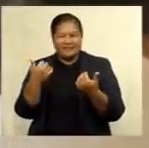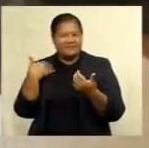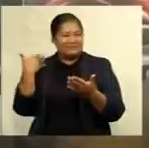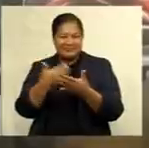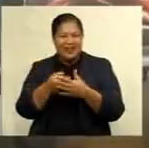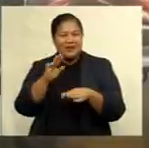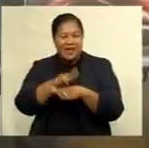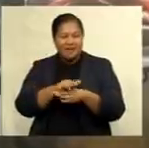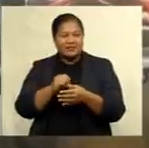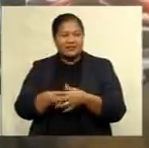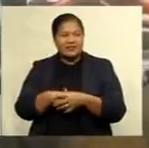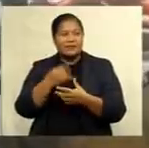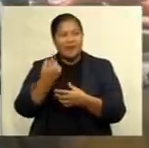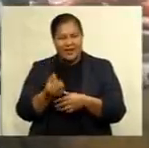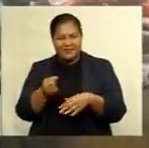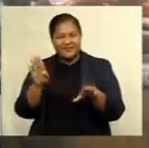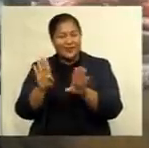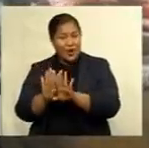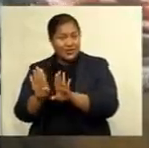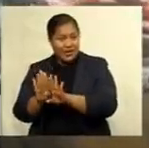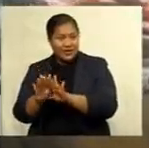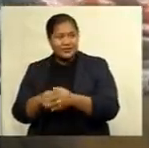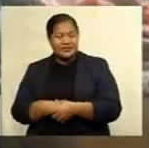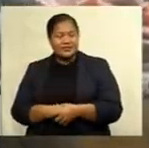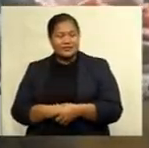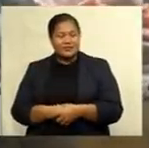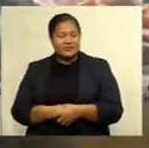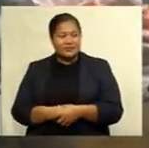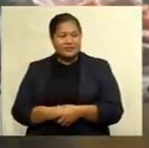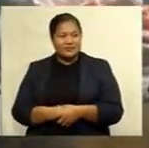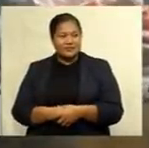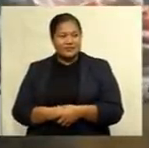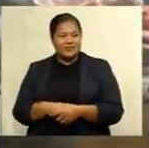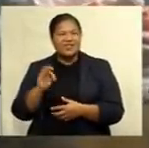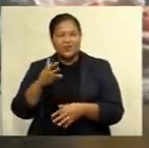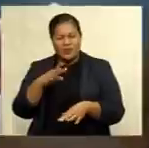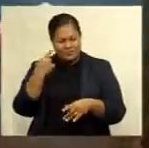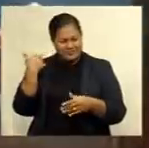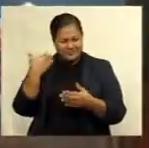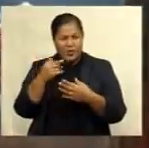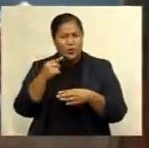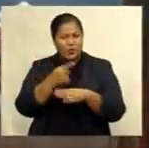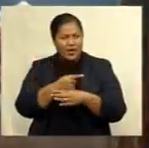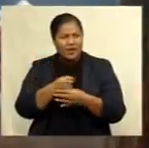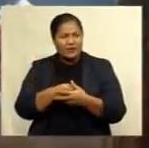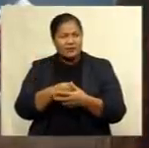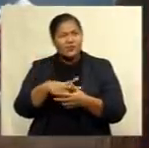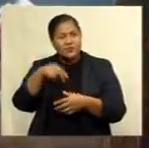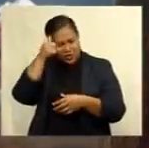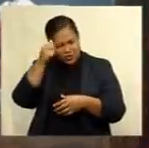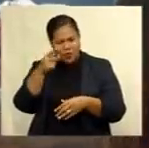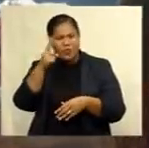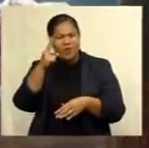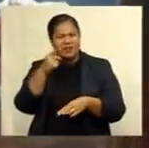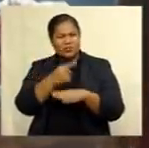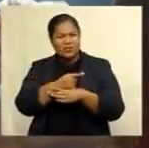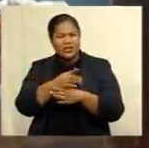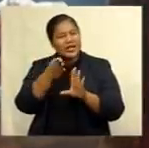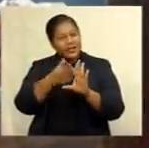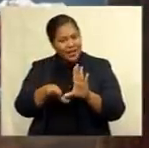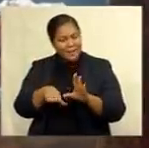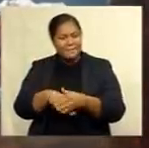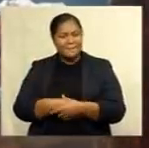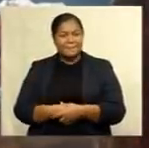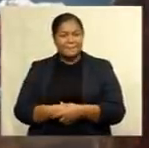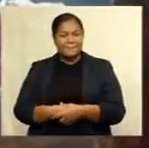So, we was in lockdown and we went to a week. We just know that for one week camp and